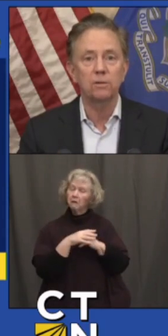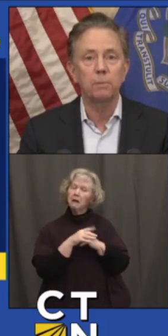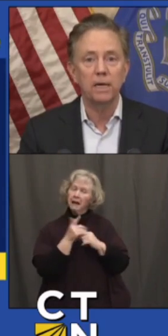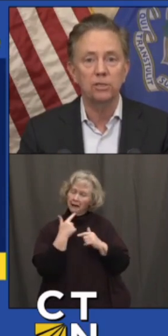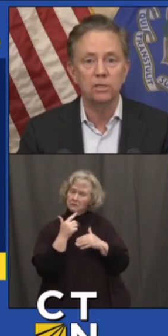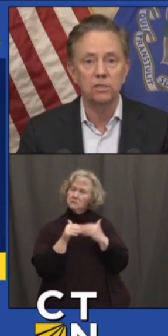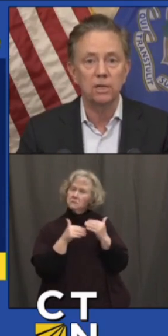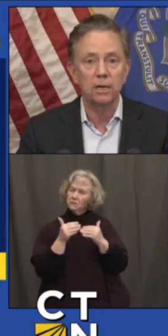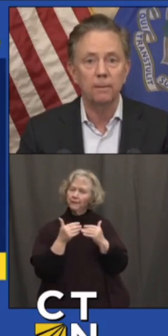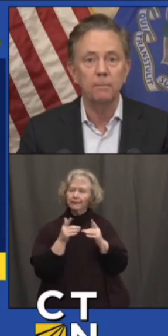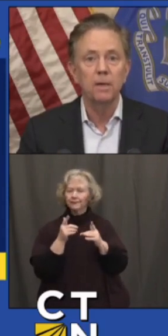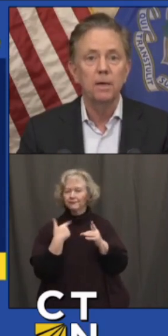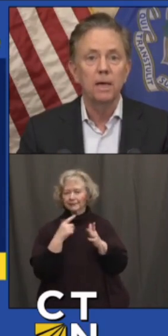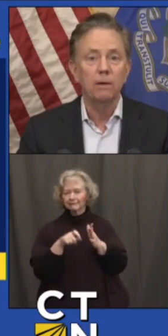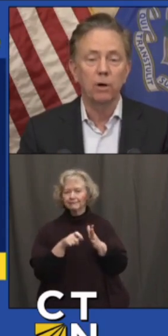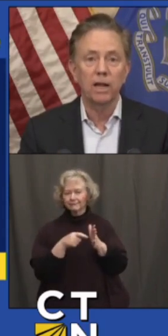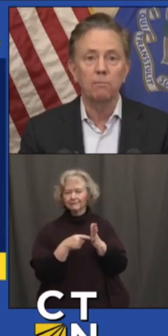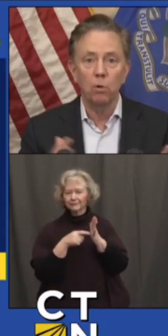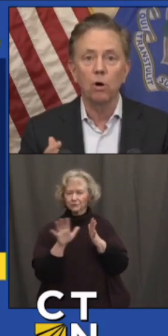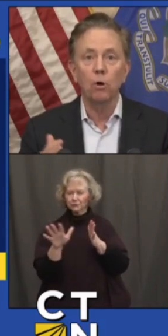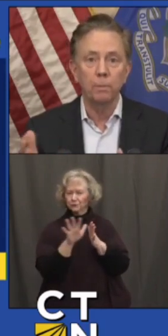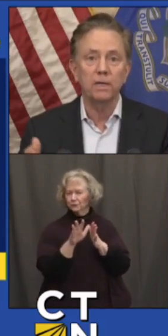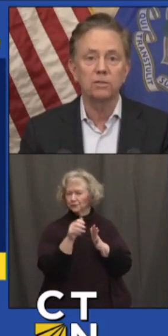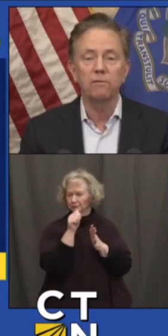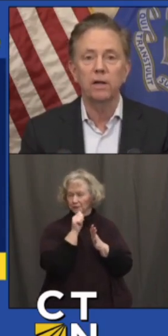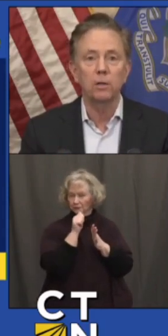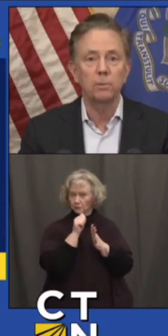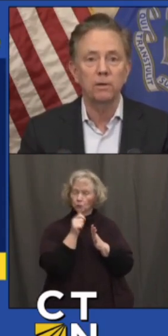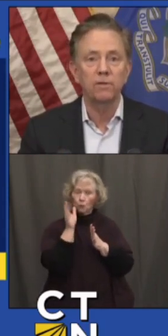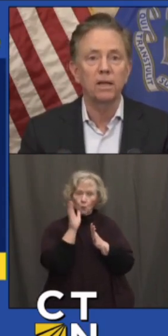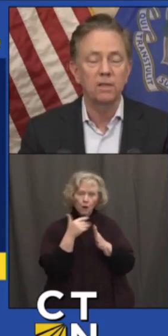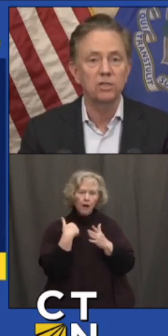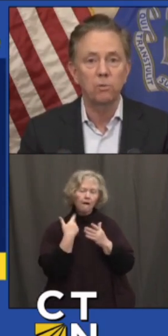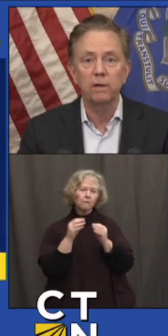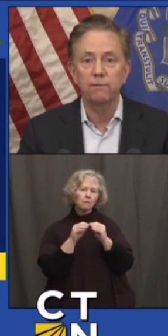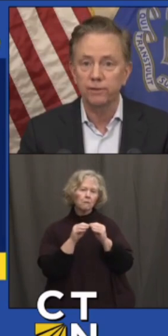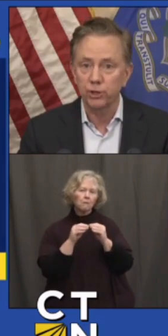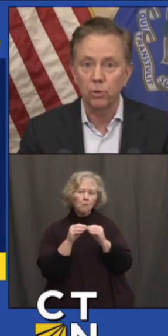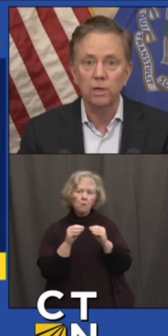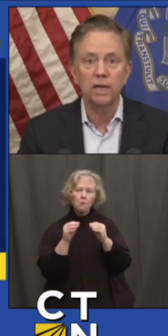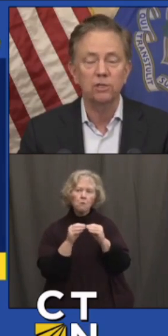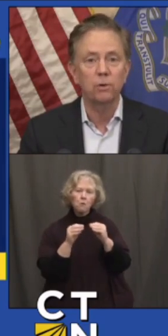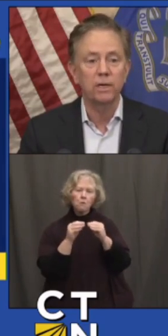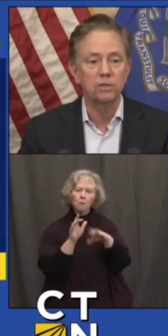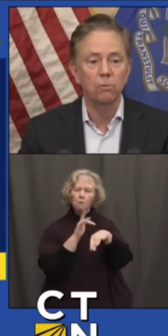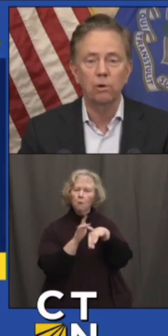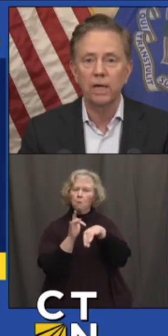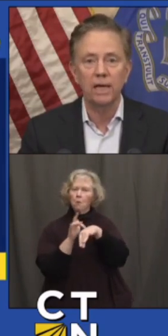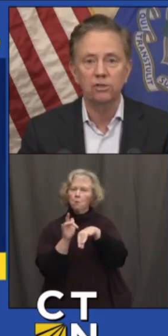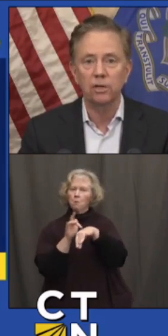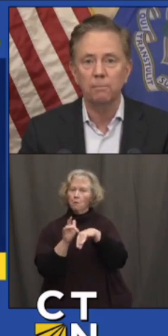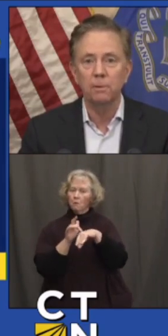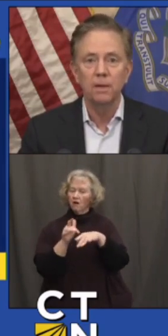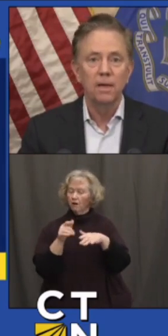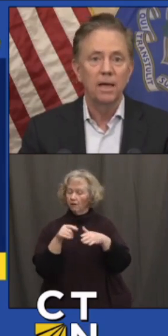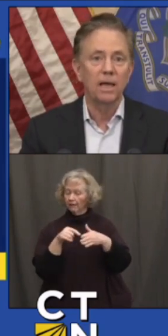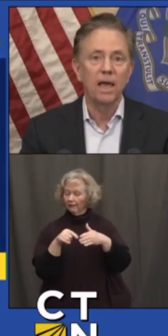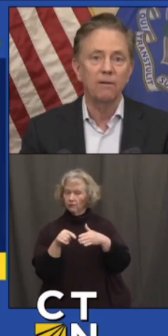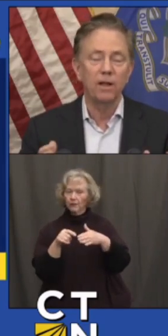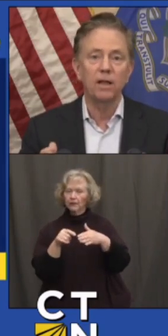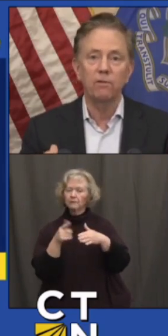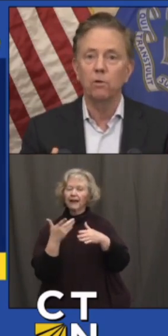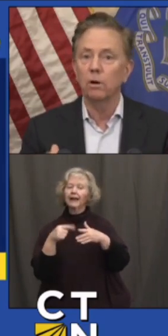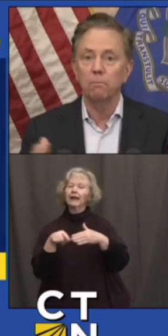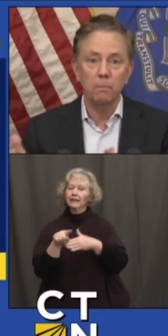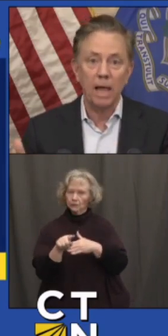know it takes some patience, and we're going to have more openings available, if not this week, for sure next week. So we'll catch up. And